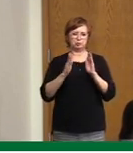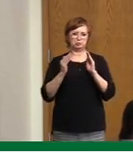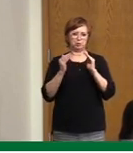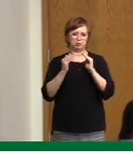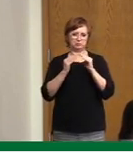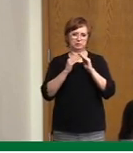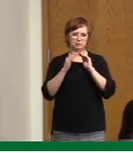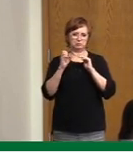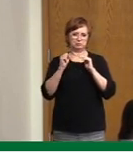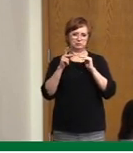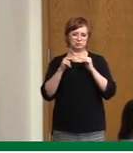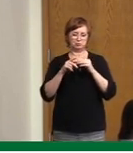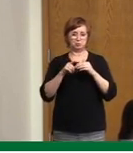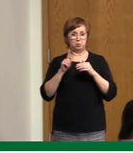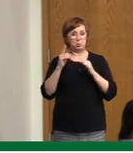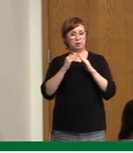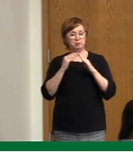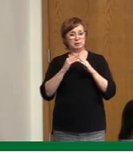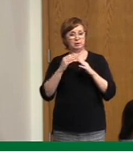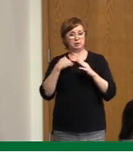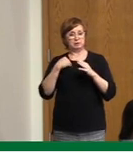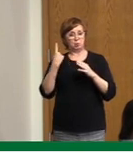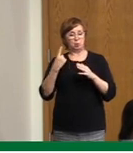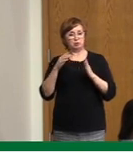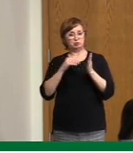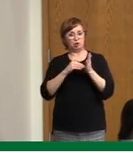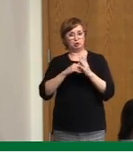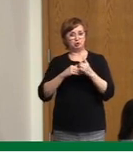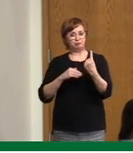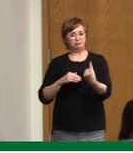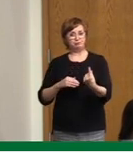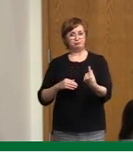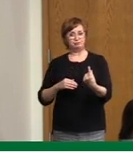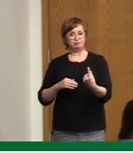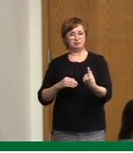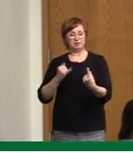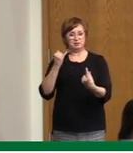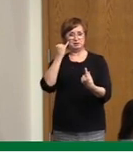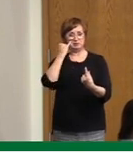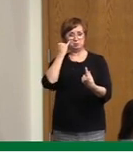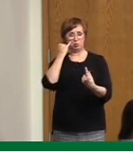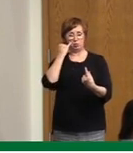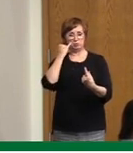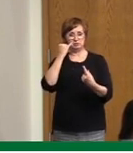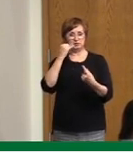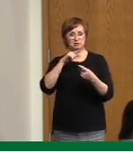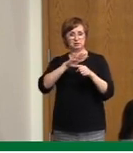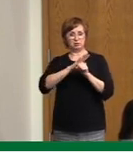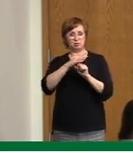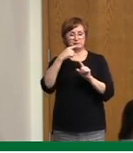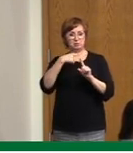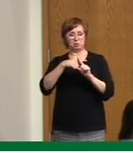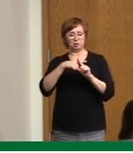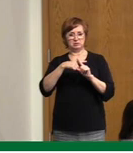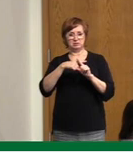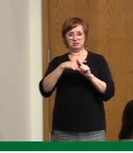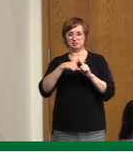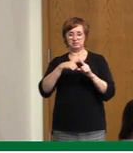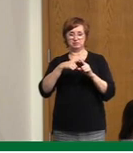area and they go down, mean, that's a huge impact, whereas in the city we have the opportunity to move people around.